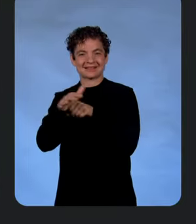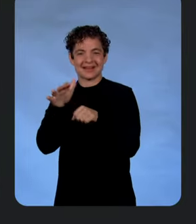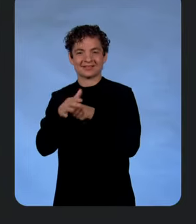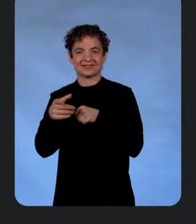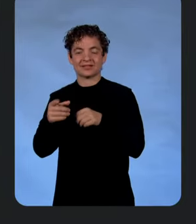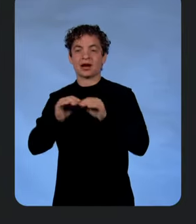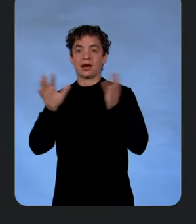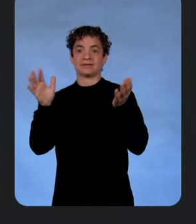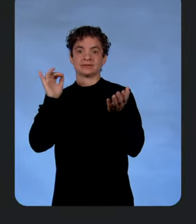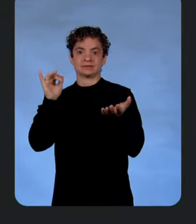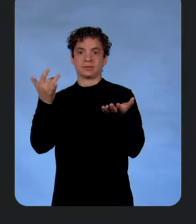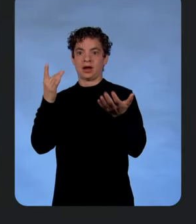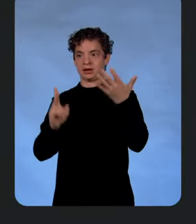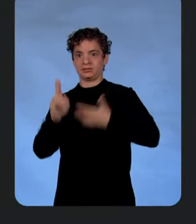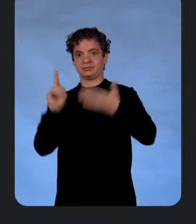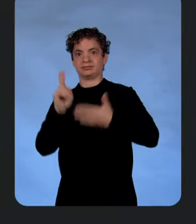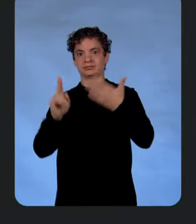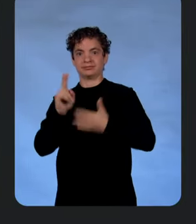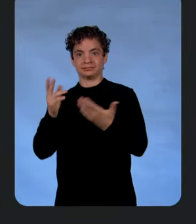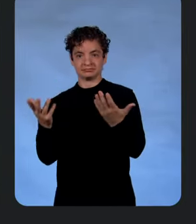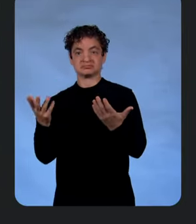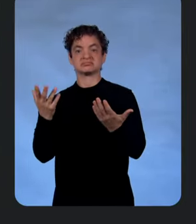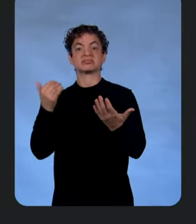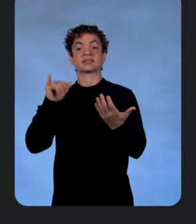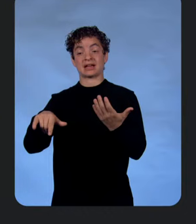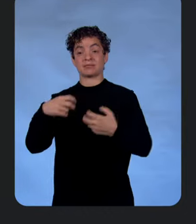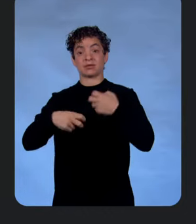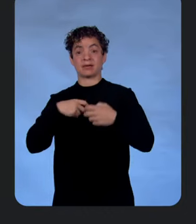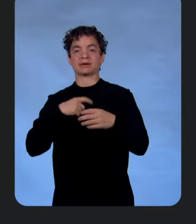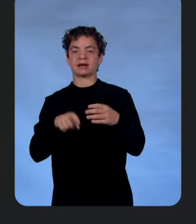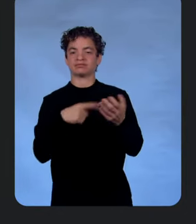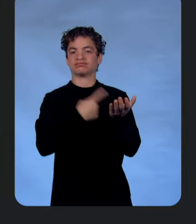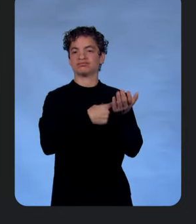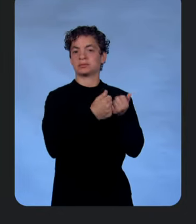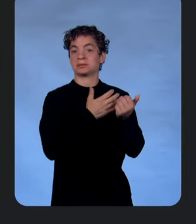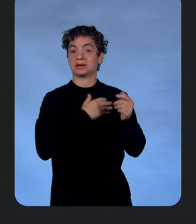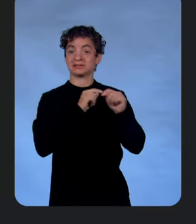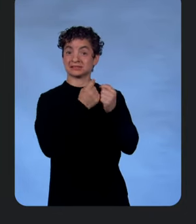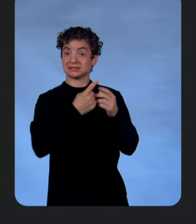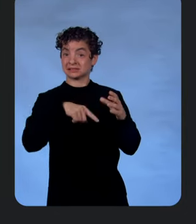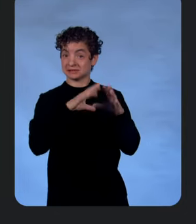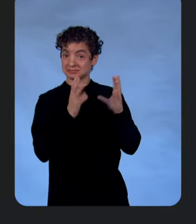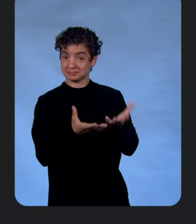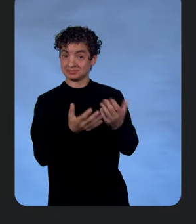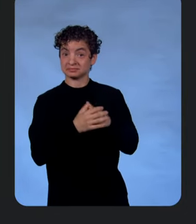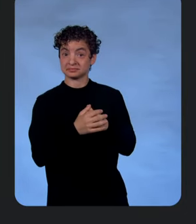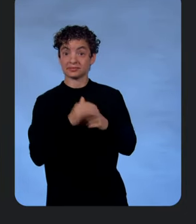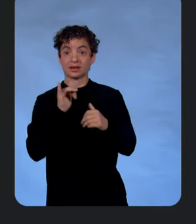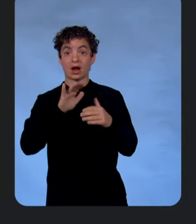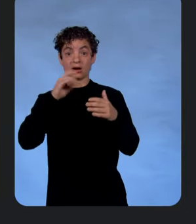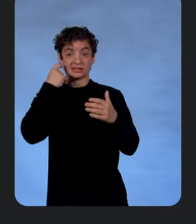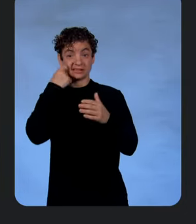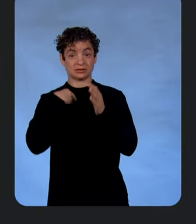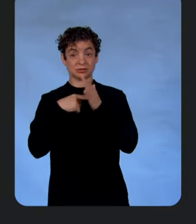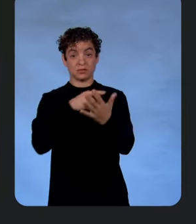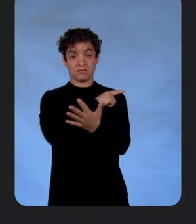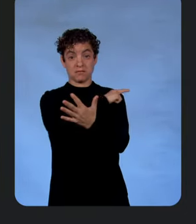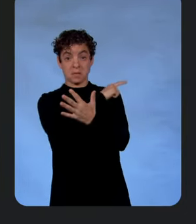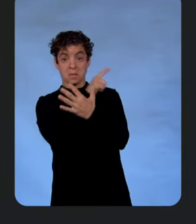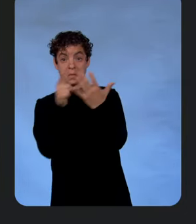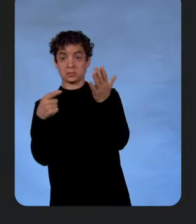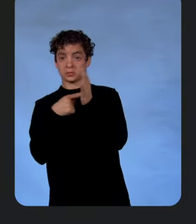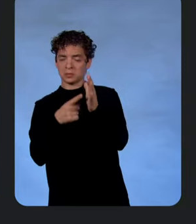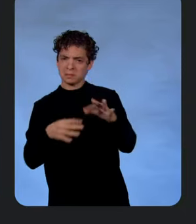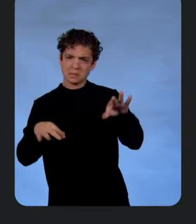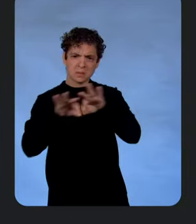all off. So this seems like an issue that I should take to the team, right? So this, this whole flow just shows how incredibly important observability is when you're building